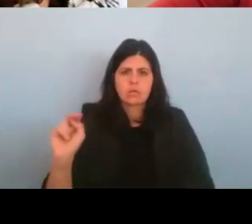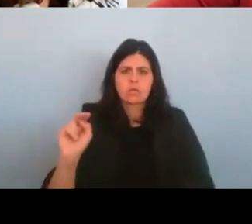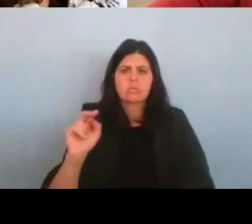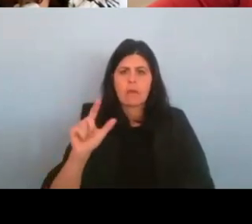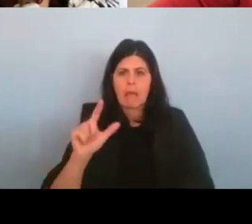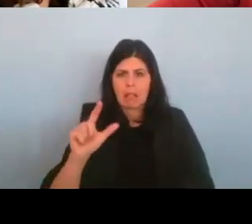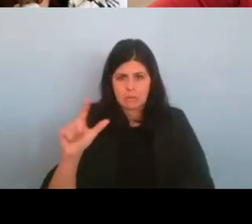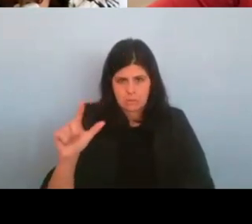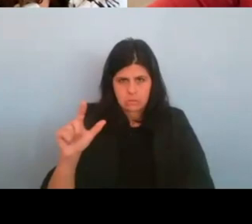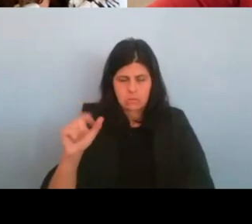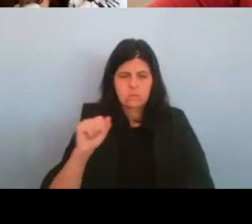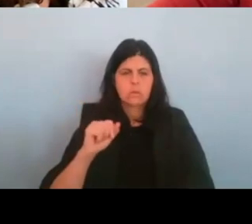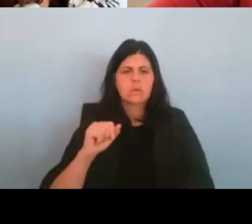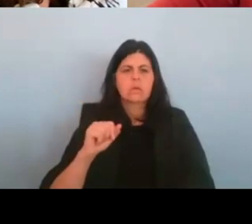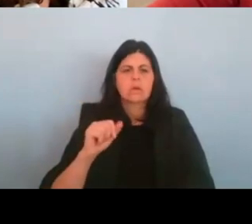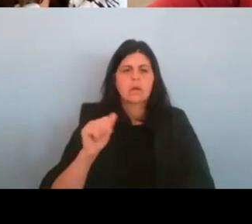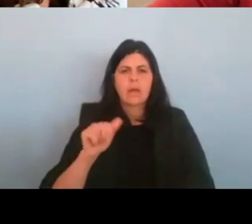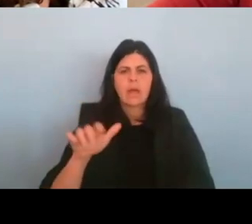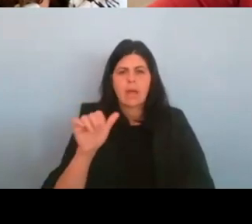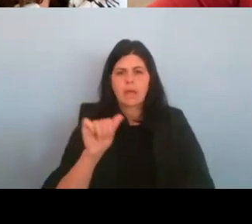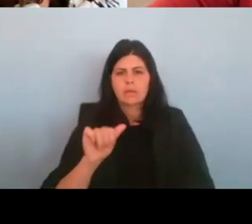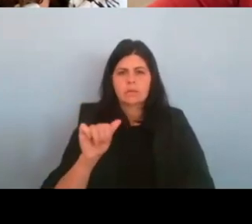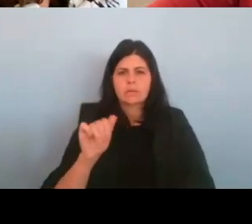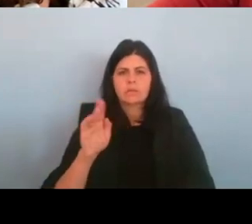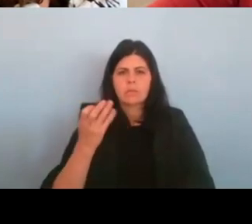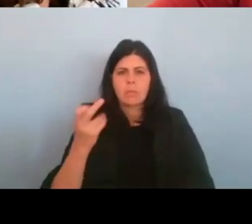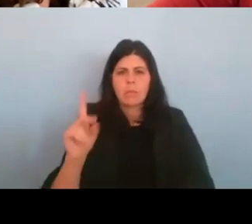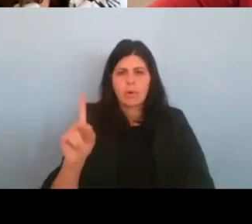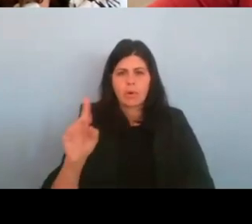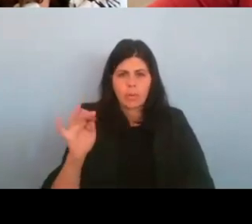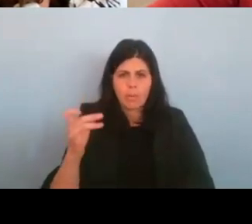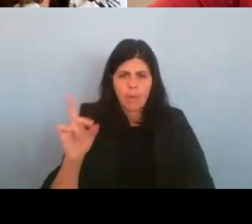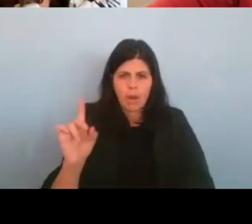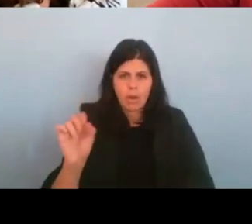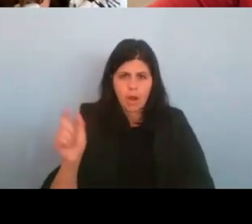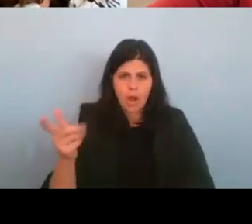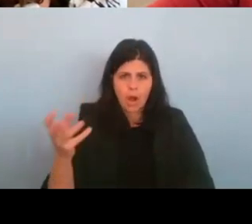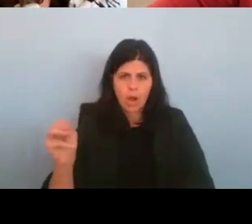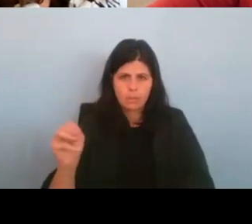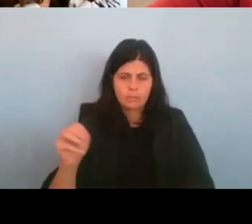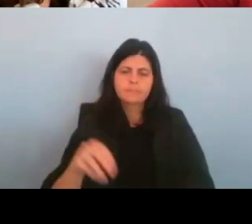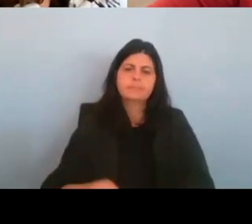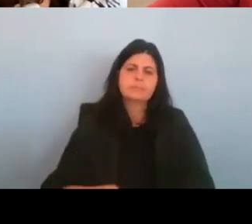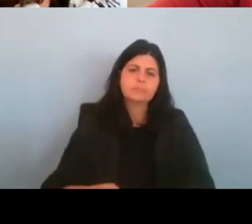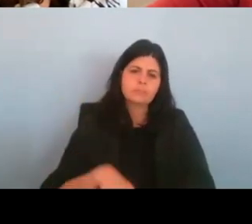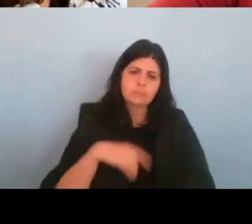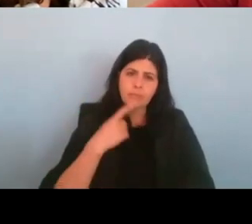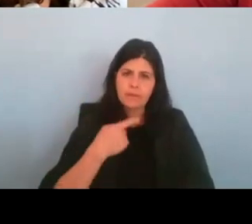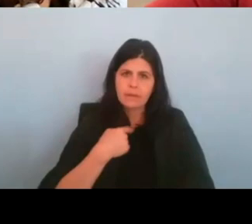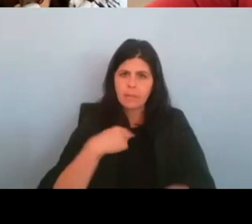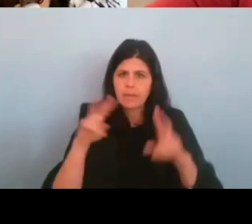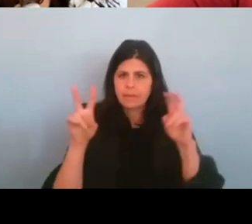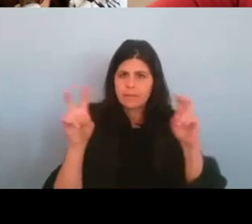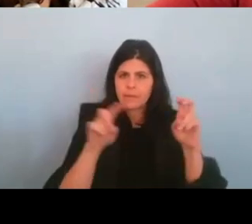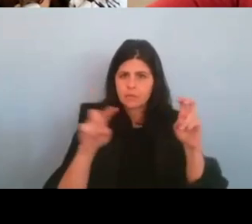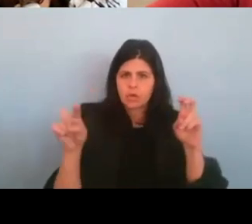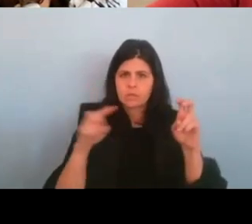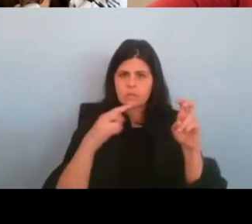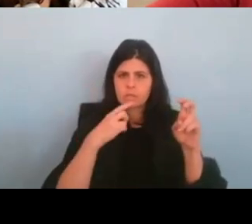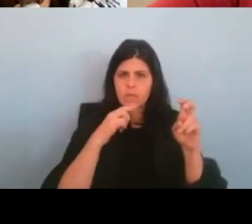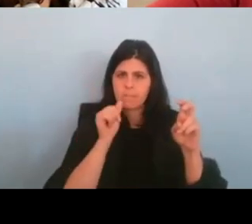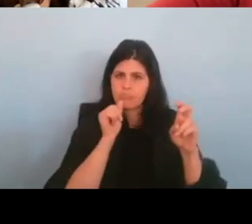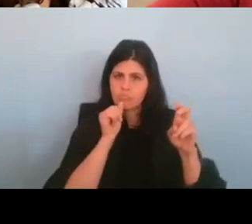.com. Um, and just, you know, tell me in the subject line, you know, uh, private screening, um,